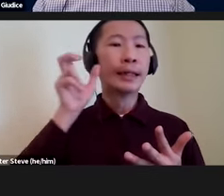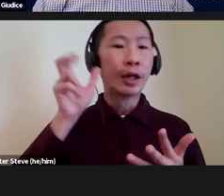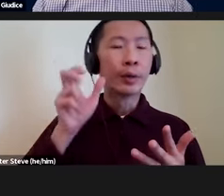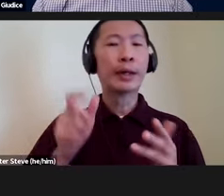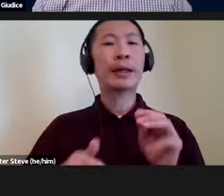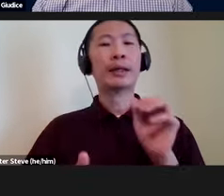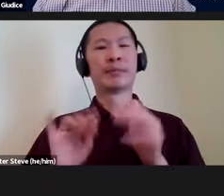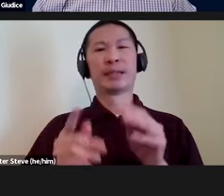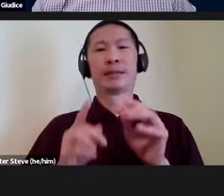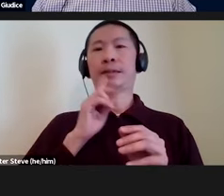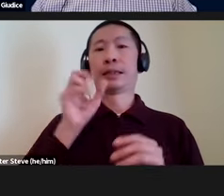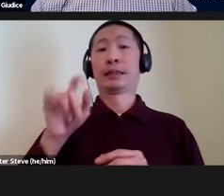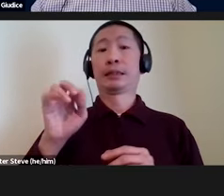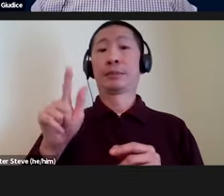notable.